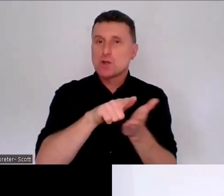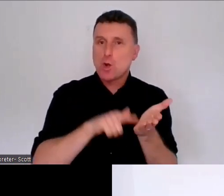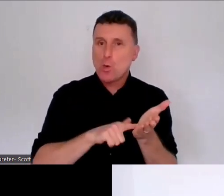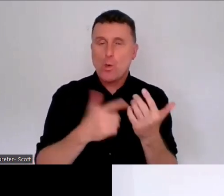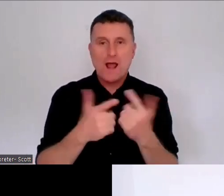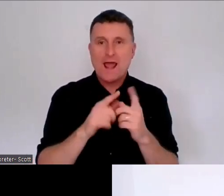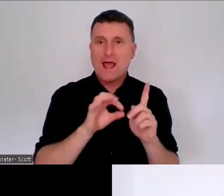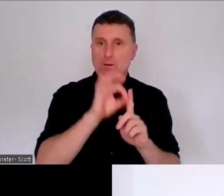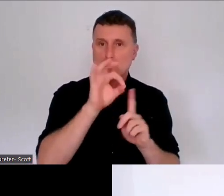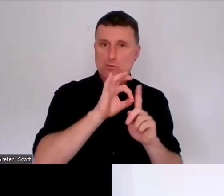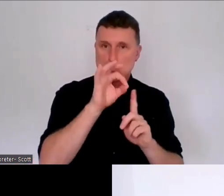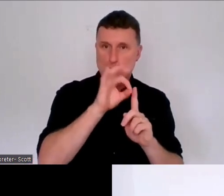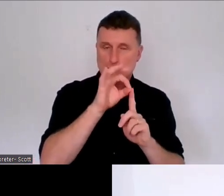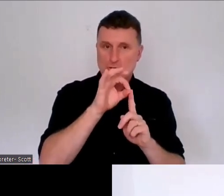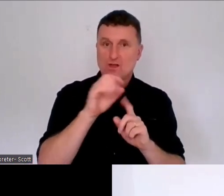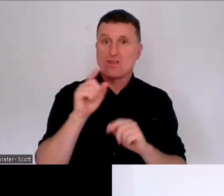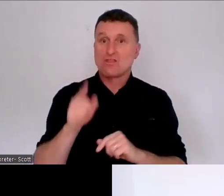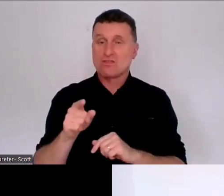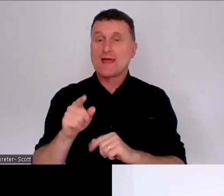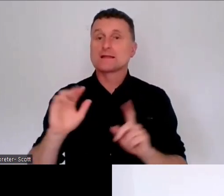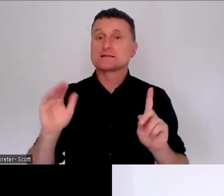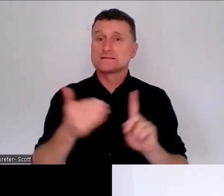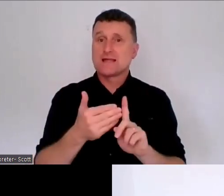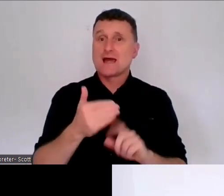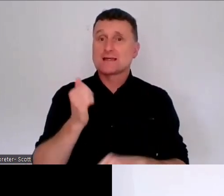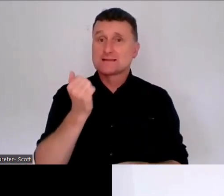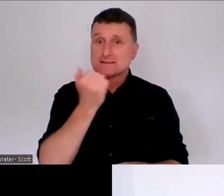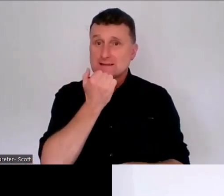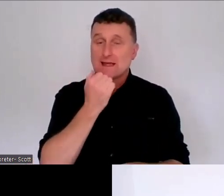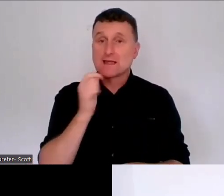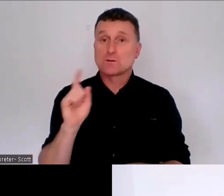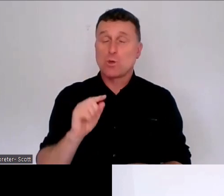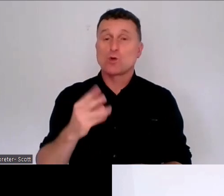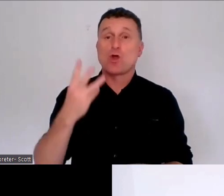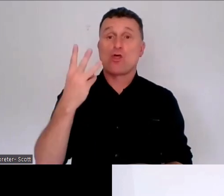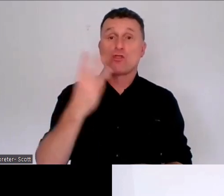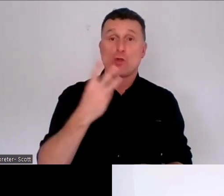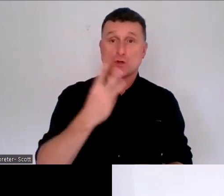our target date for providing that report is the 30th of June 2024.